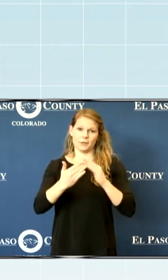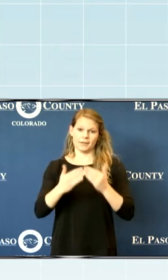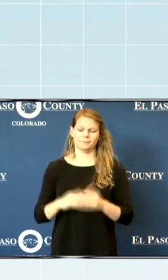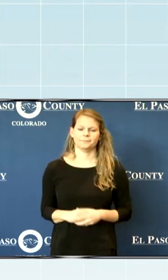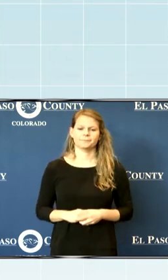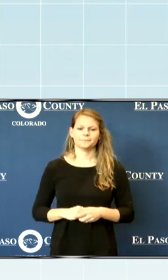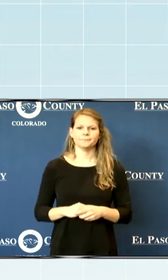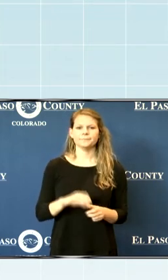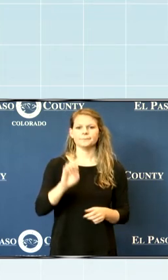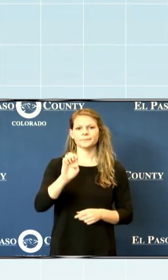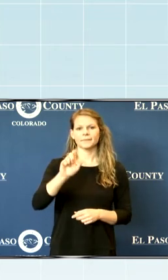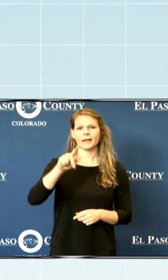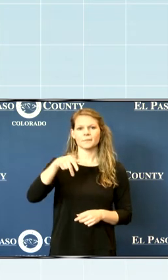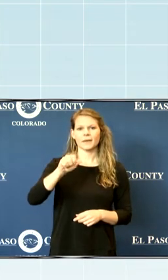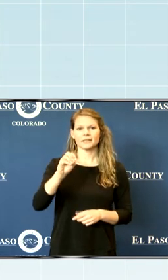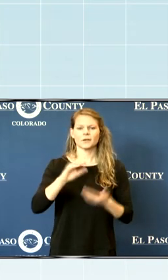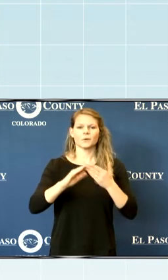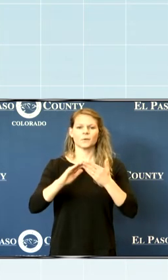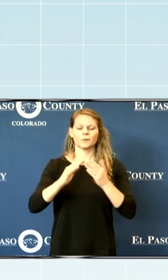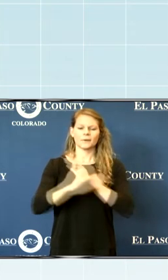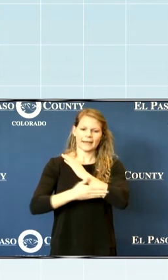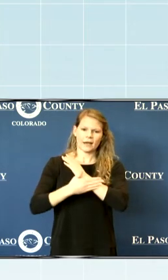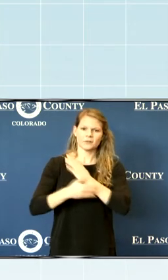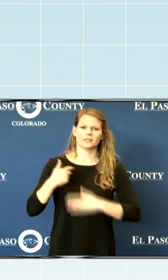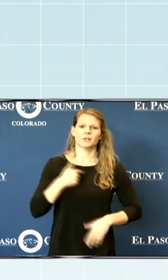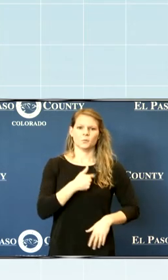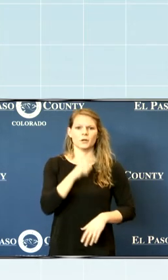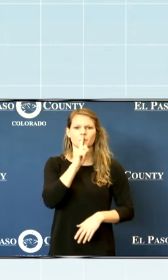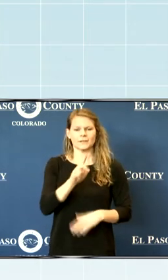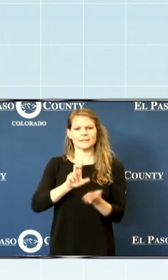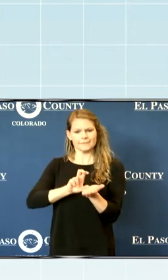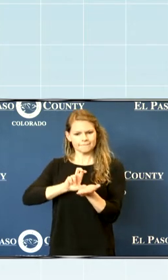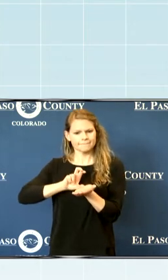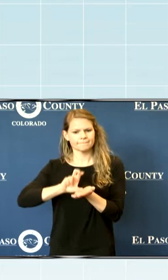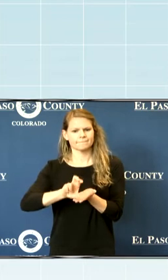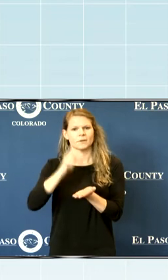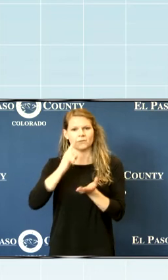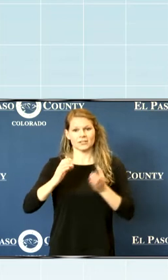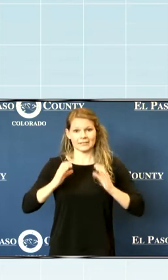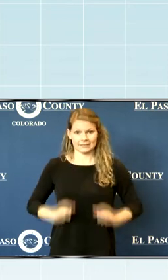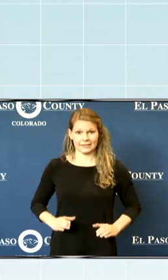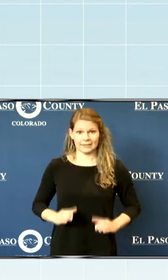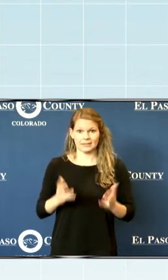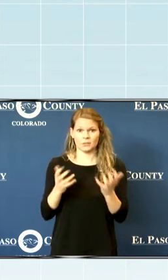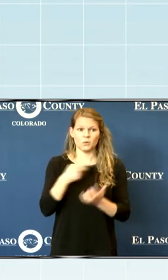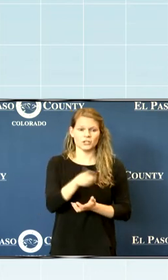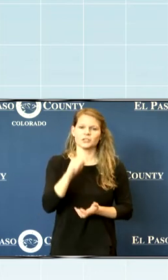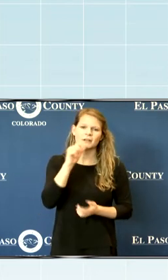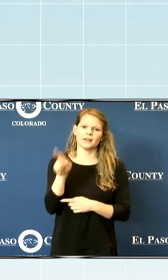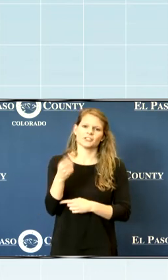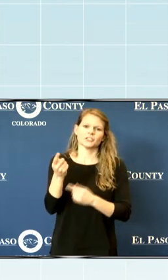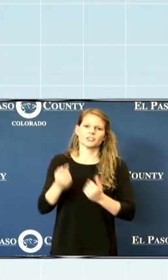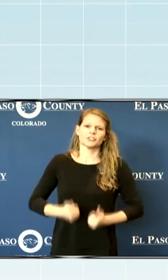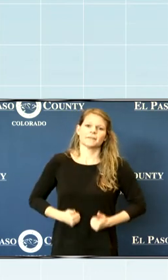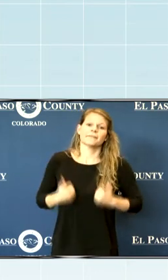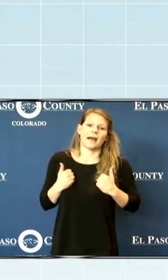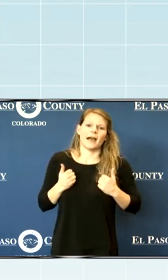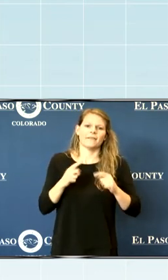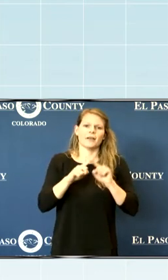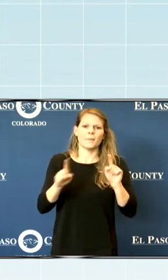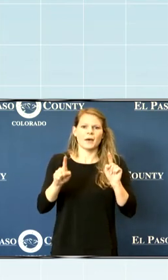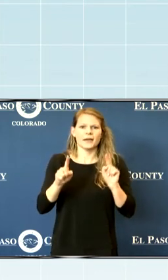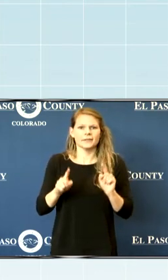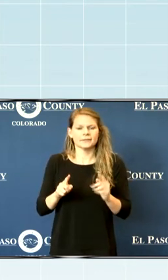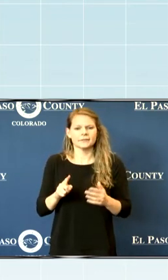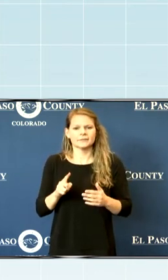El Paso County is invested in our citizens and we want you to not just survive, but come out